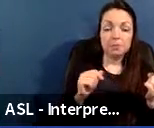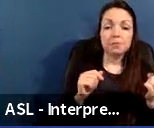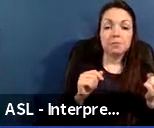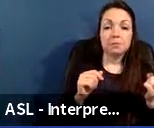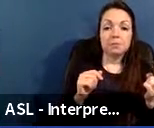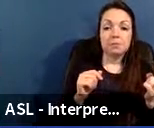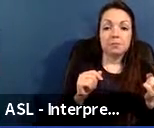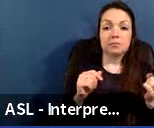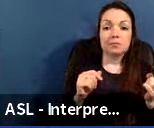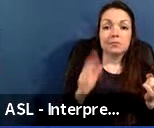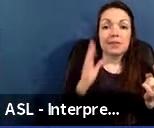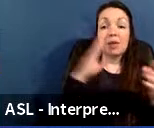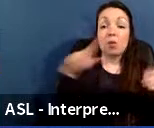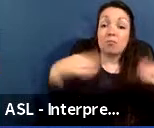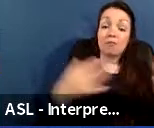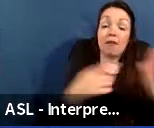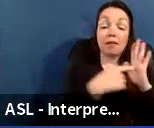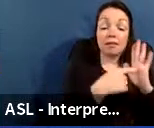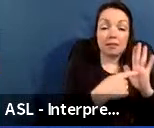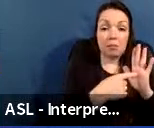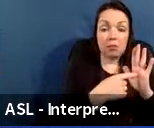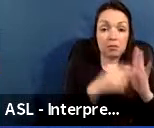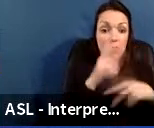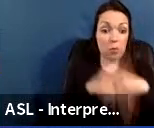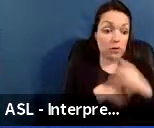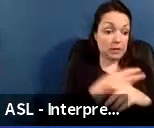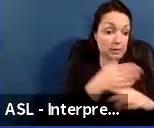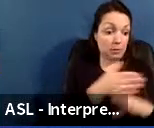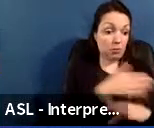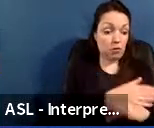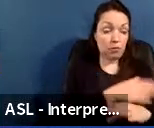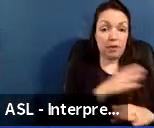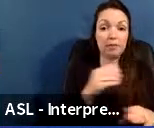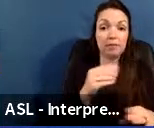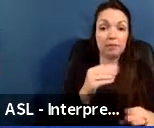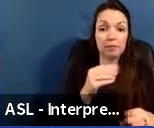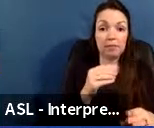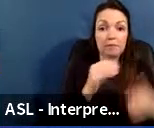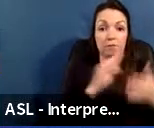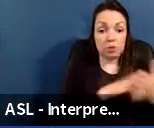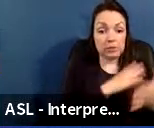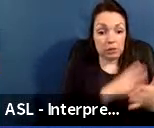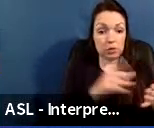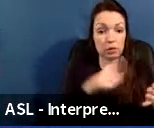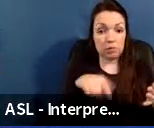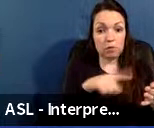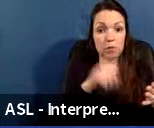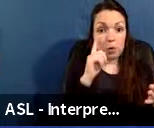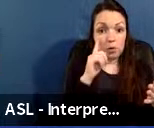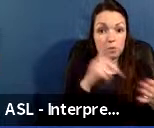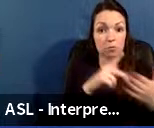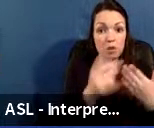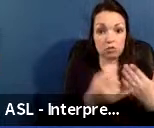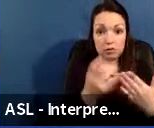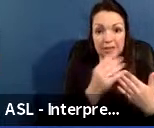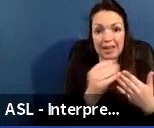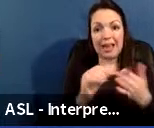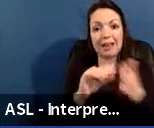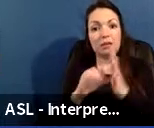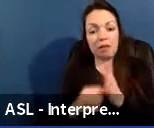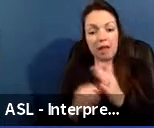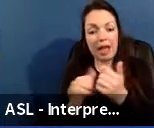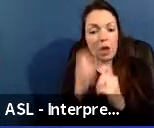high-level examples of the types of improvements in the scope and schedule of these projects, as well as highlight some of the impacts to students